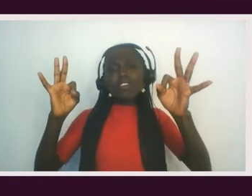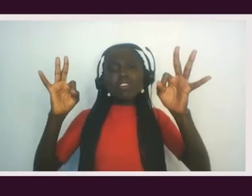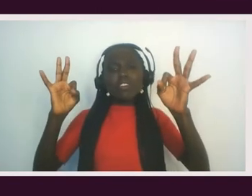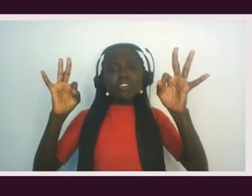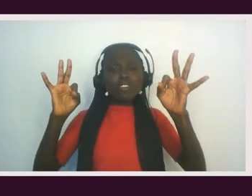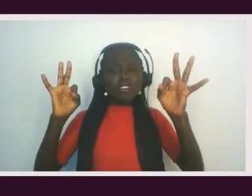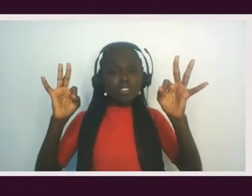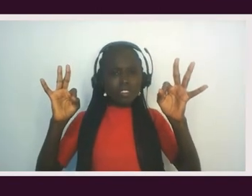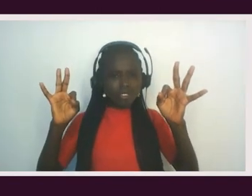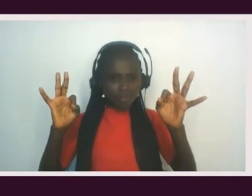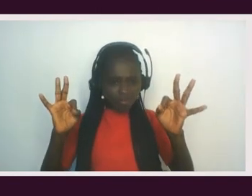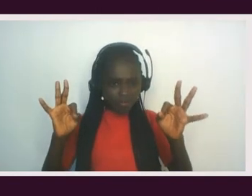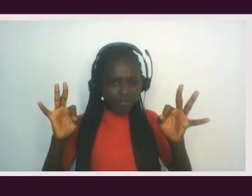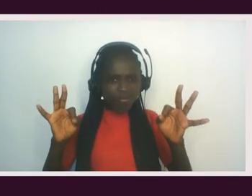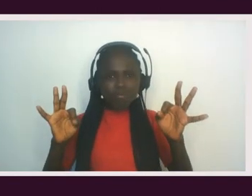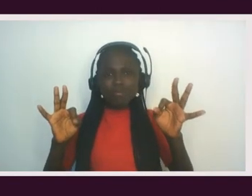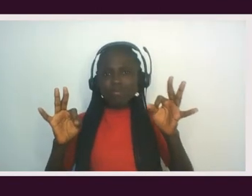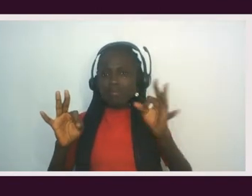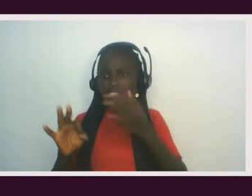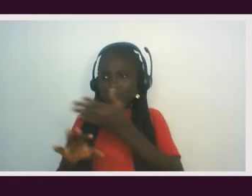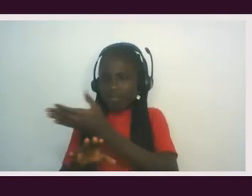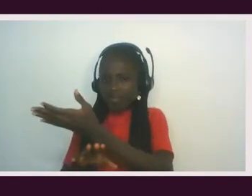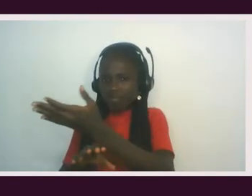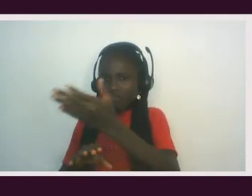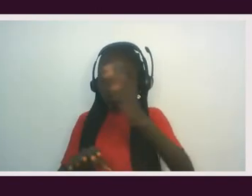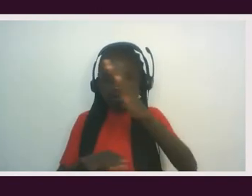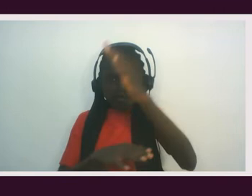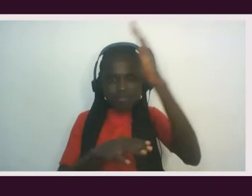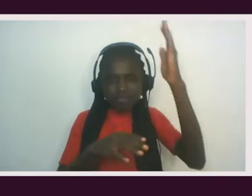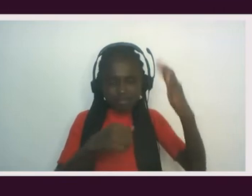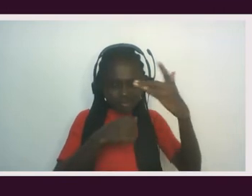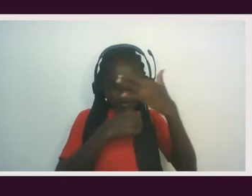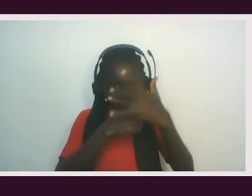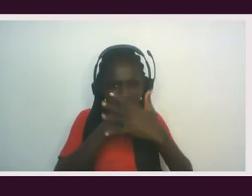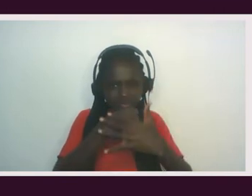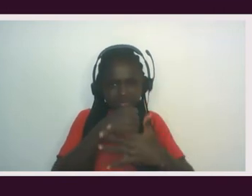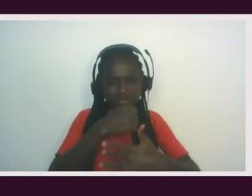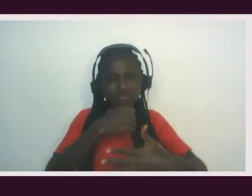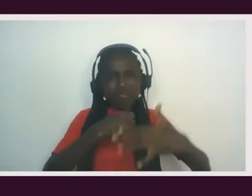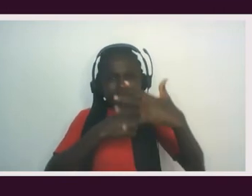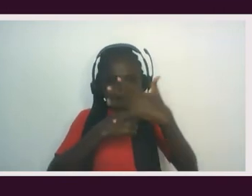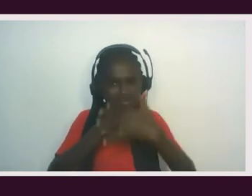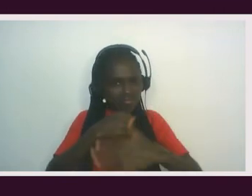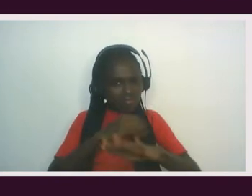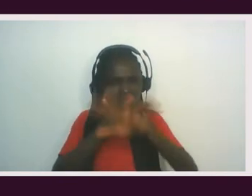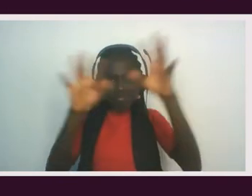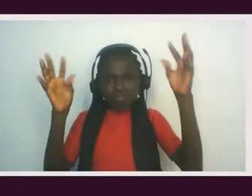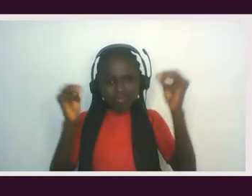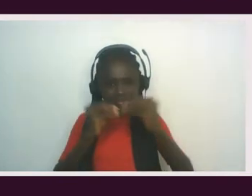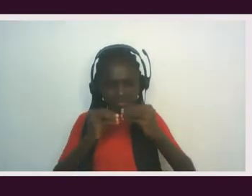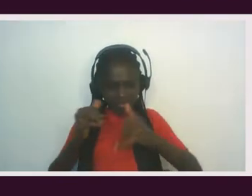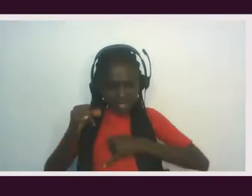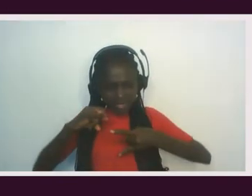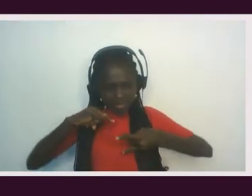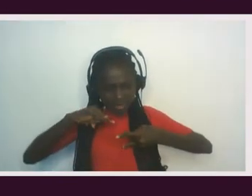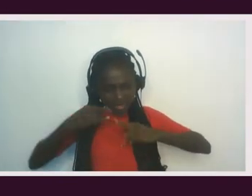For they not own another drop of blood will shed, nor betray the self and